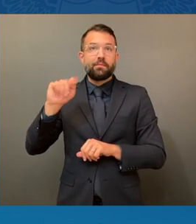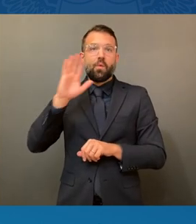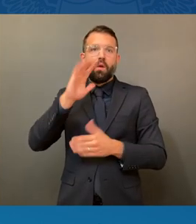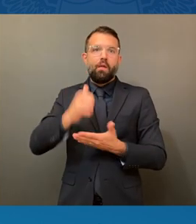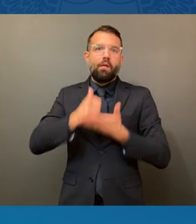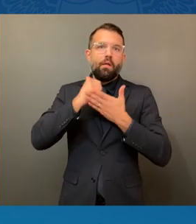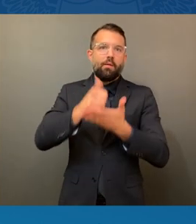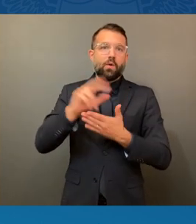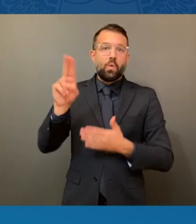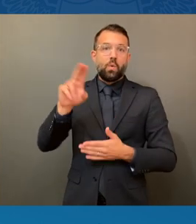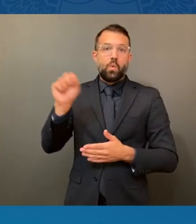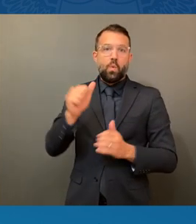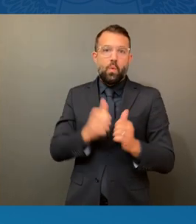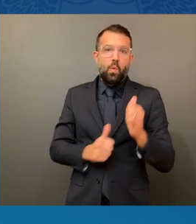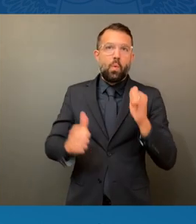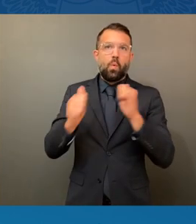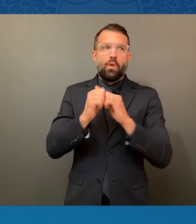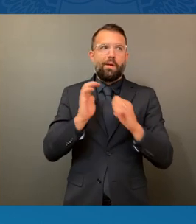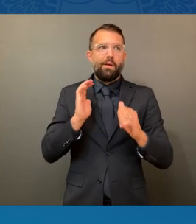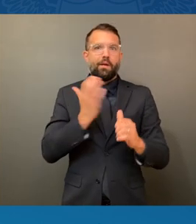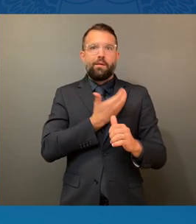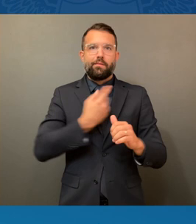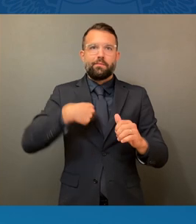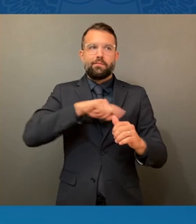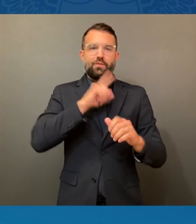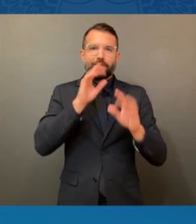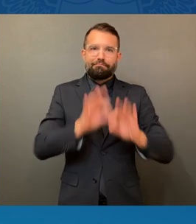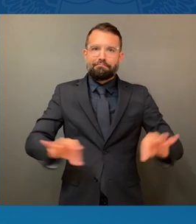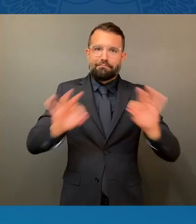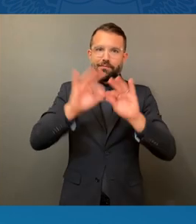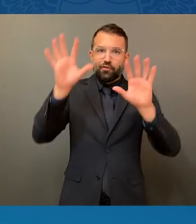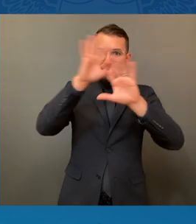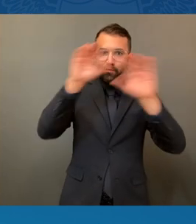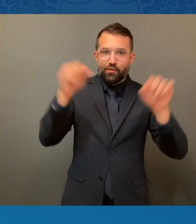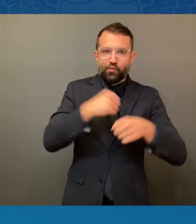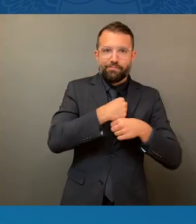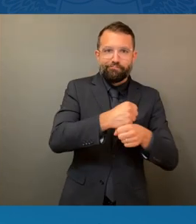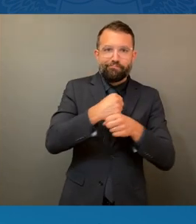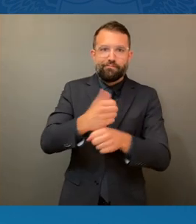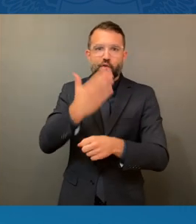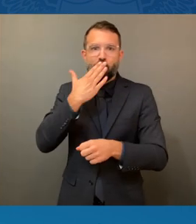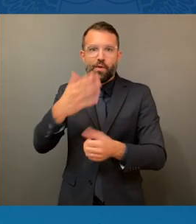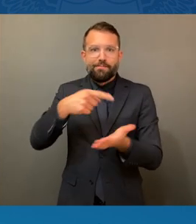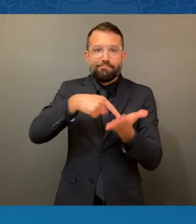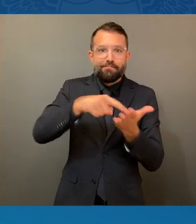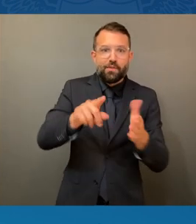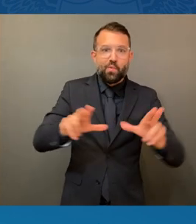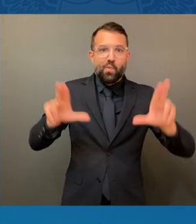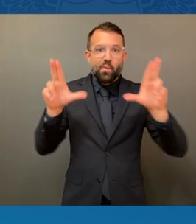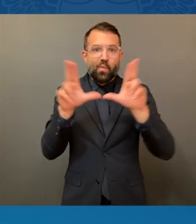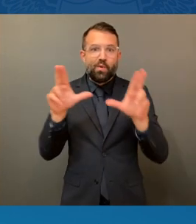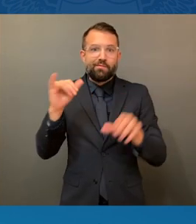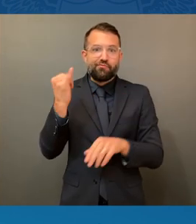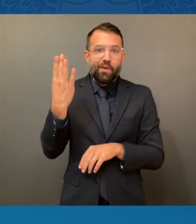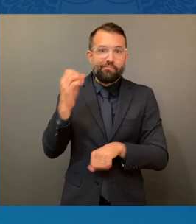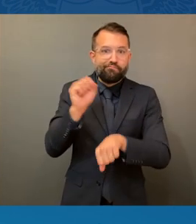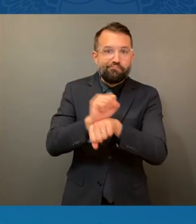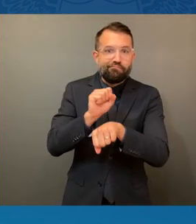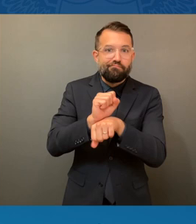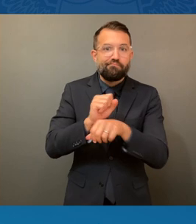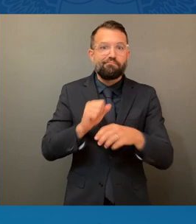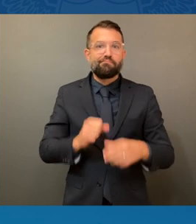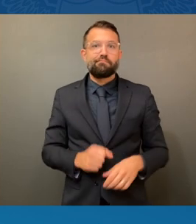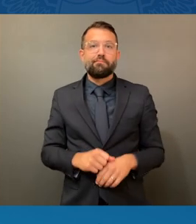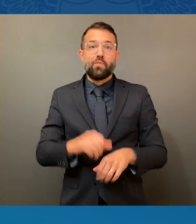president, which is to create good-paying union jobs, to grow the workforce and to grow the skills